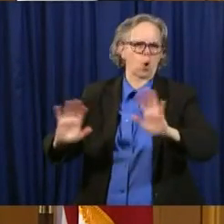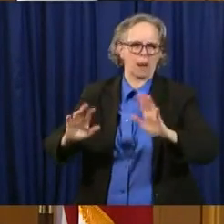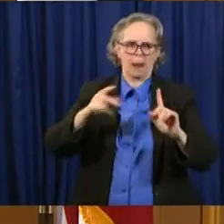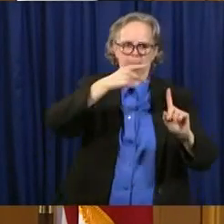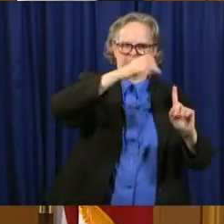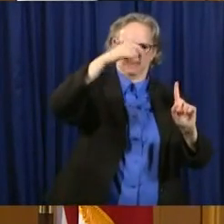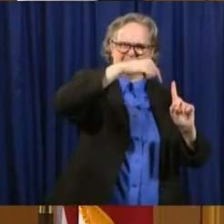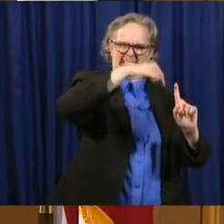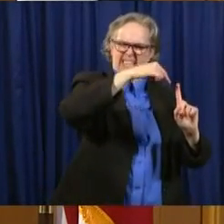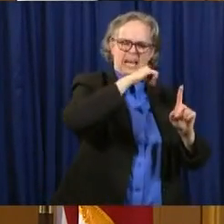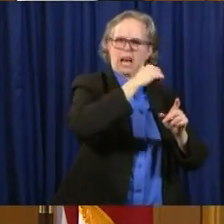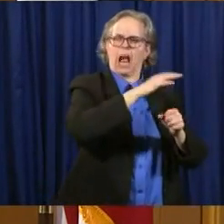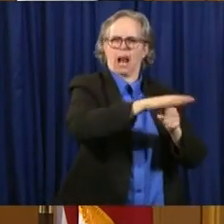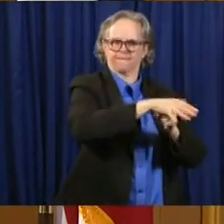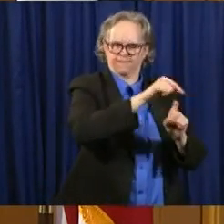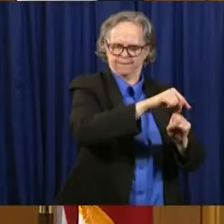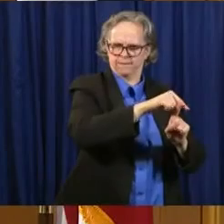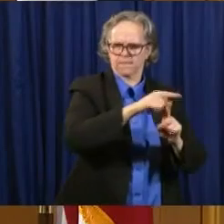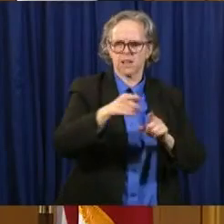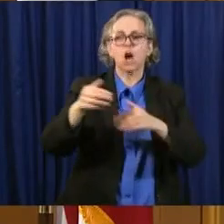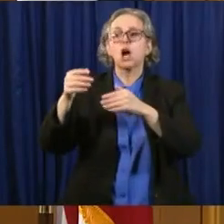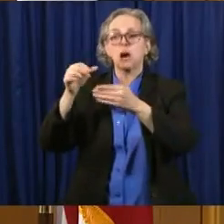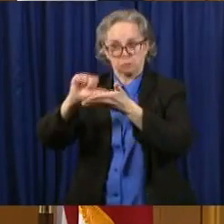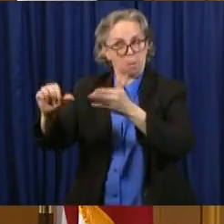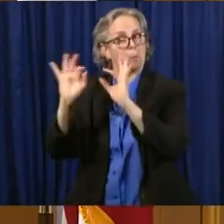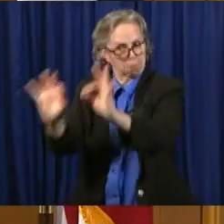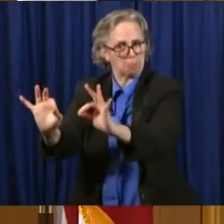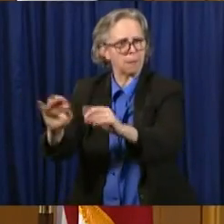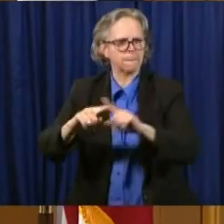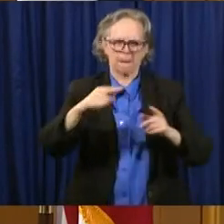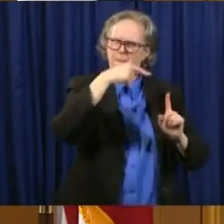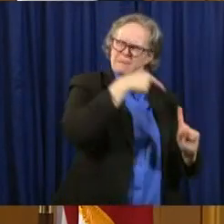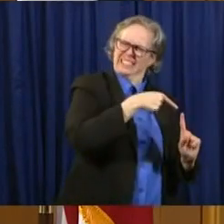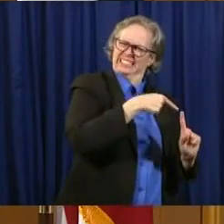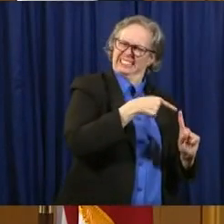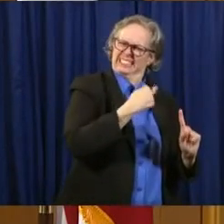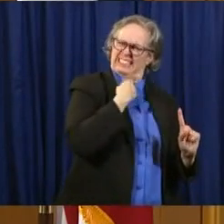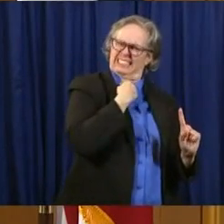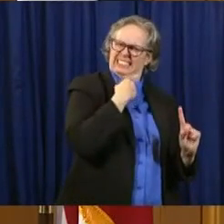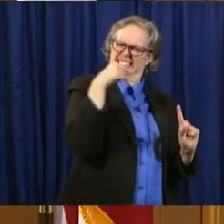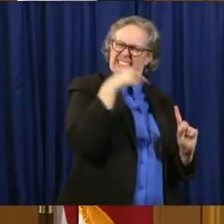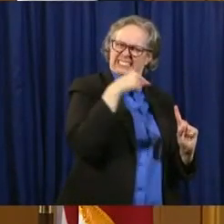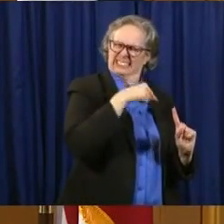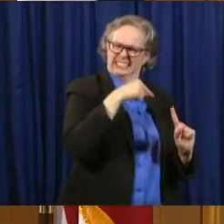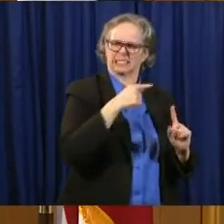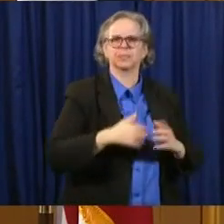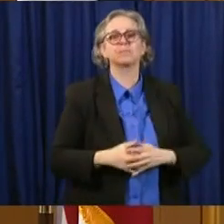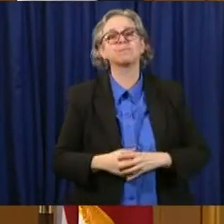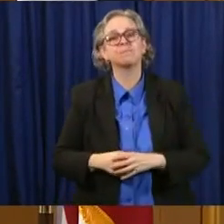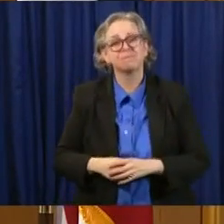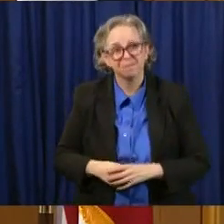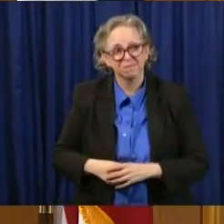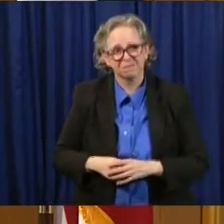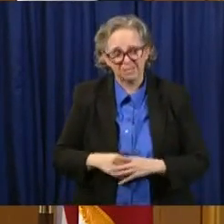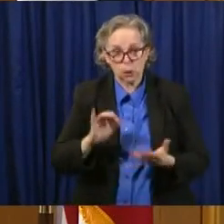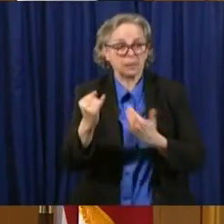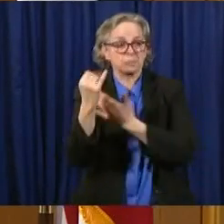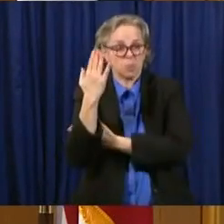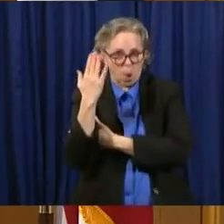problem. Uh, on the call this morning, um, we were on the phone, I think about two hours, uh, and I